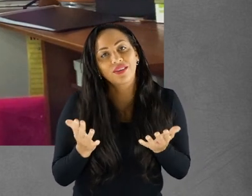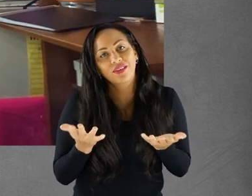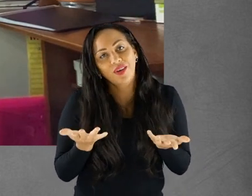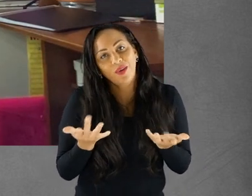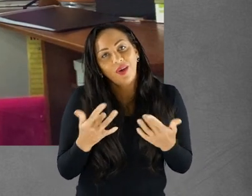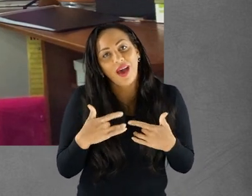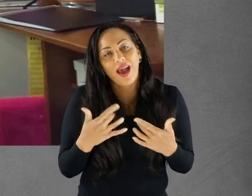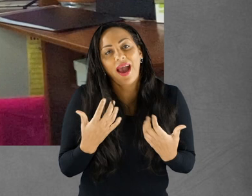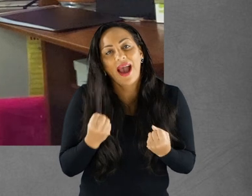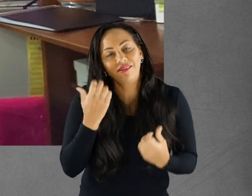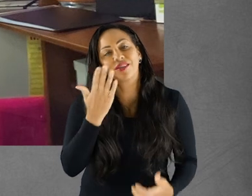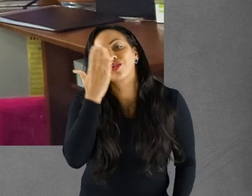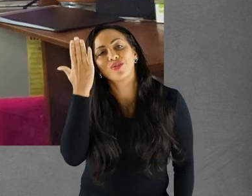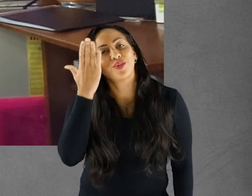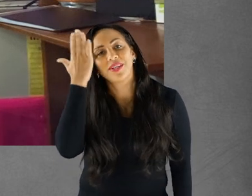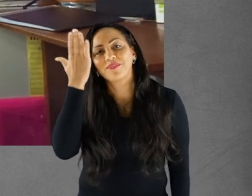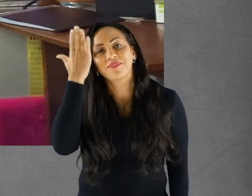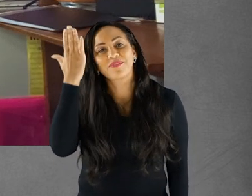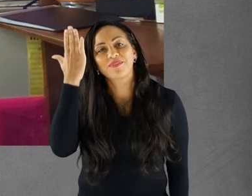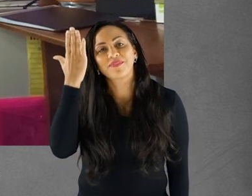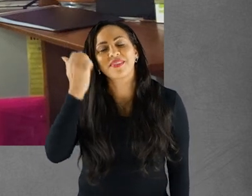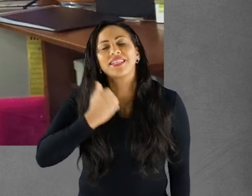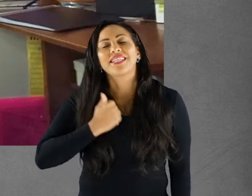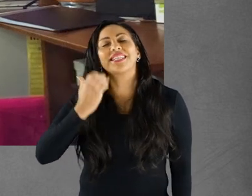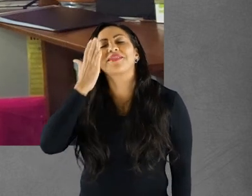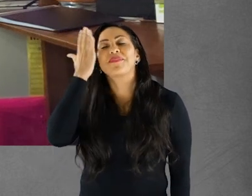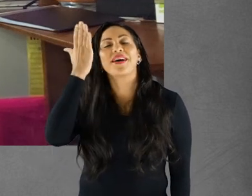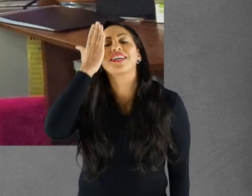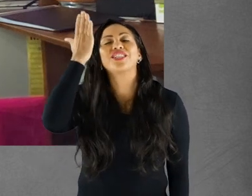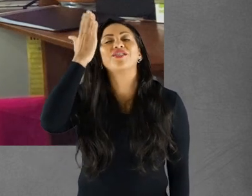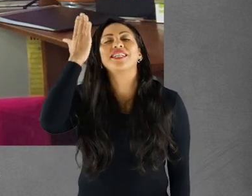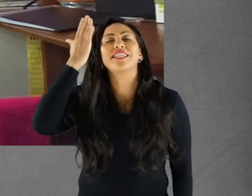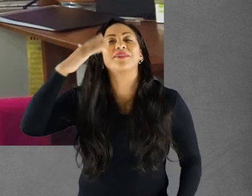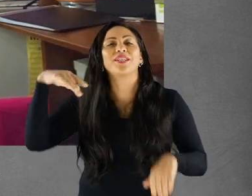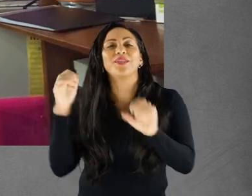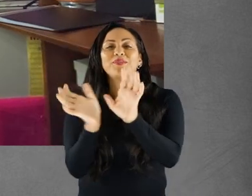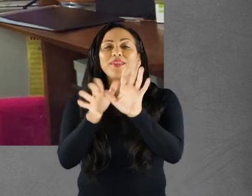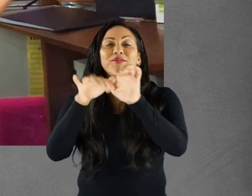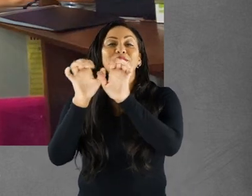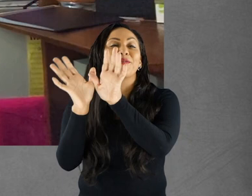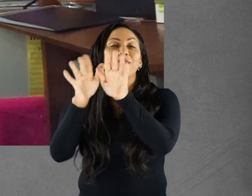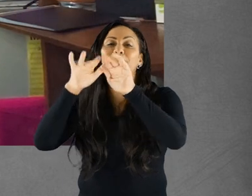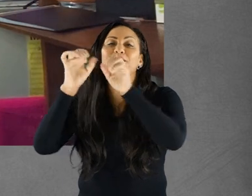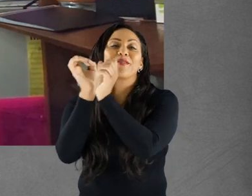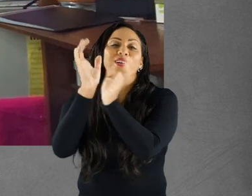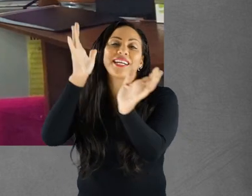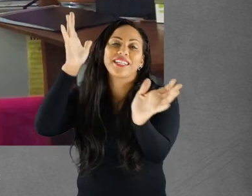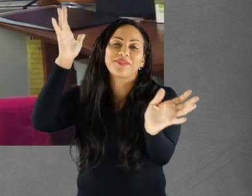So, I have a dream. And it's my dream to be free.